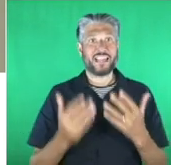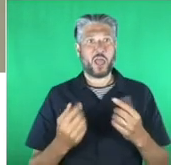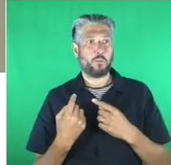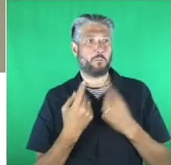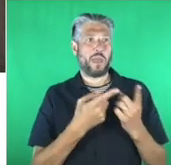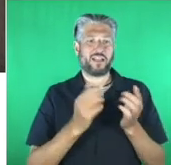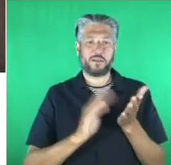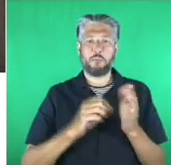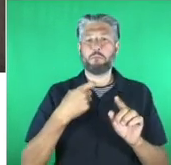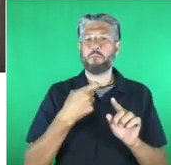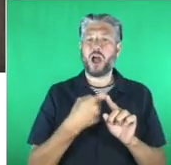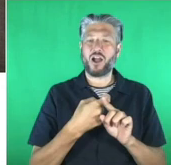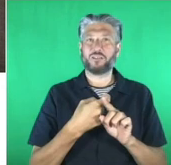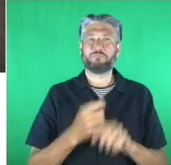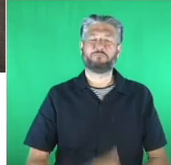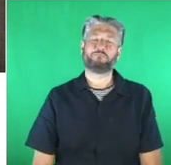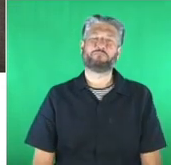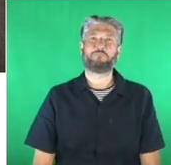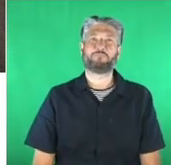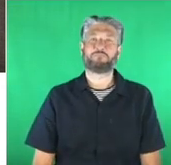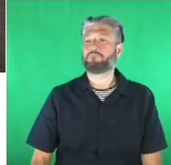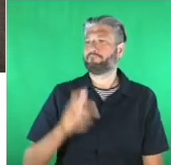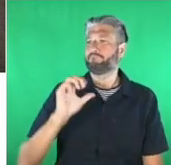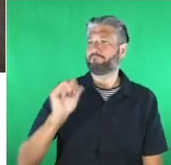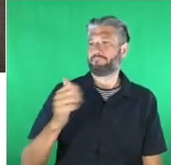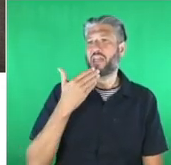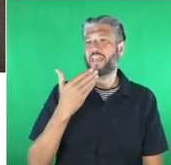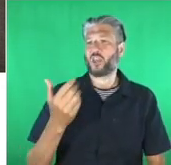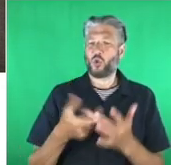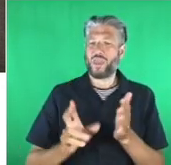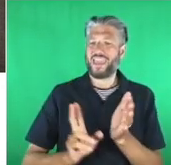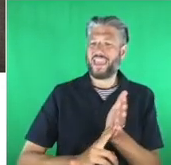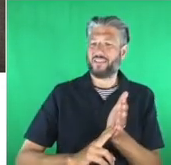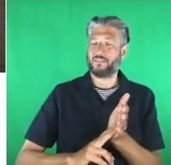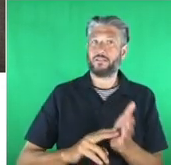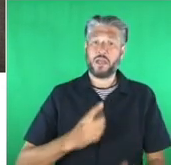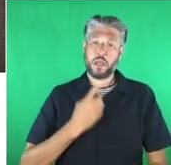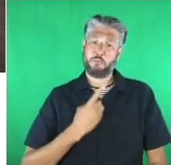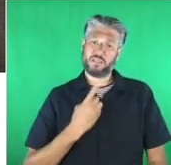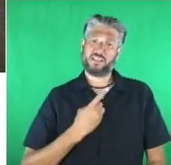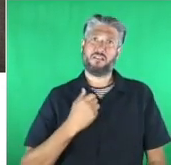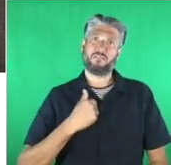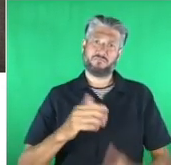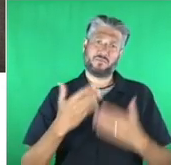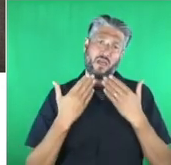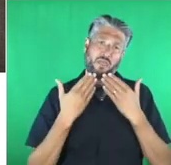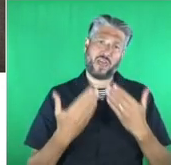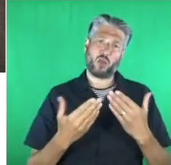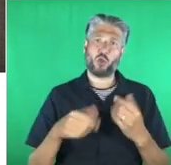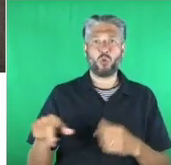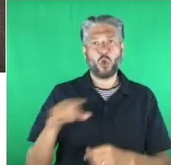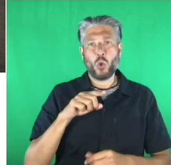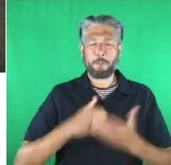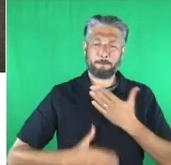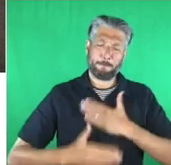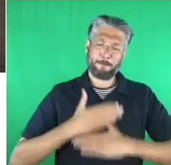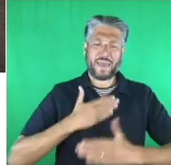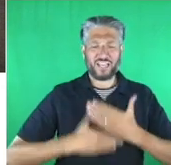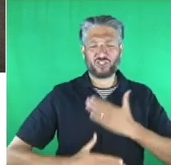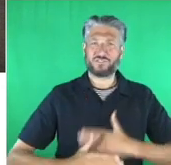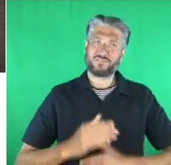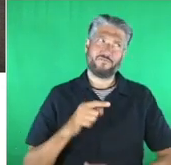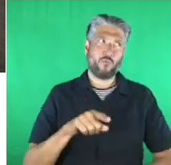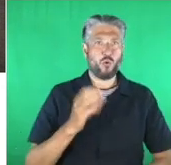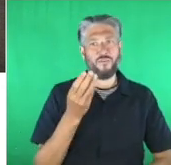for good thank you ian on a personal basis a huge thank you for sticking with us over the last few months when all our plans have changed and moved around